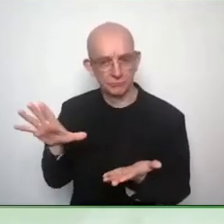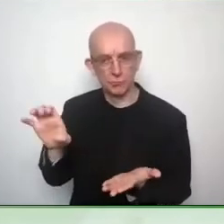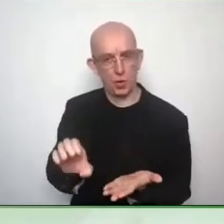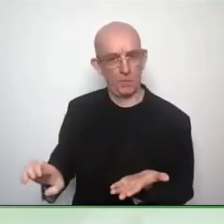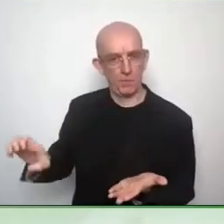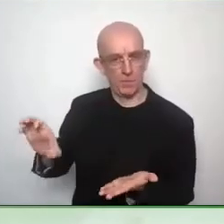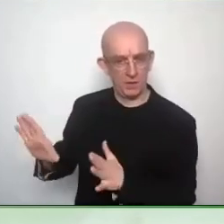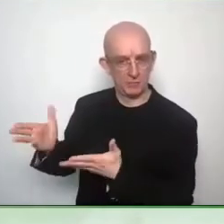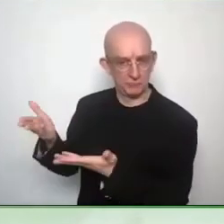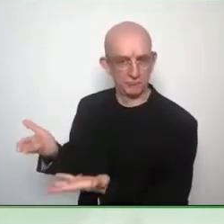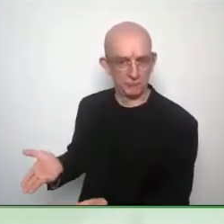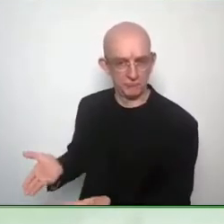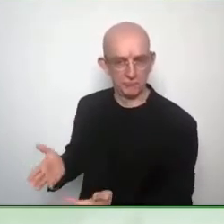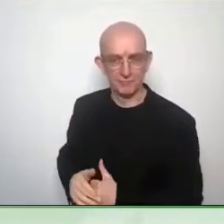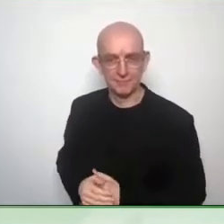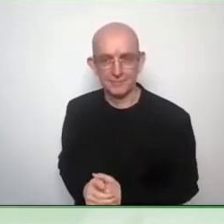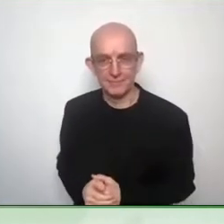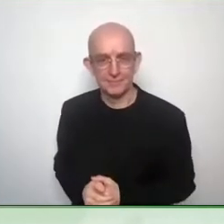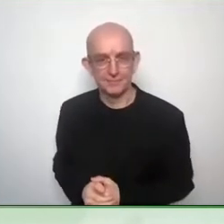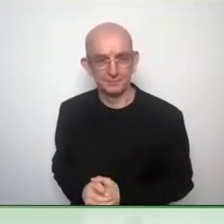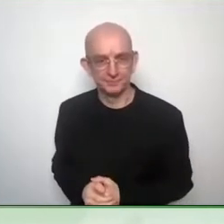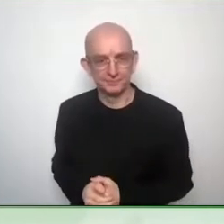first impressions of the Zero Project Conference?